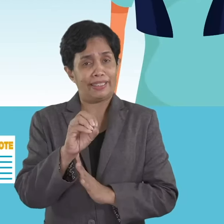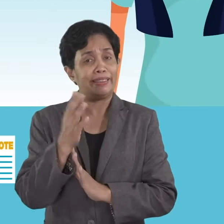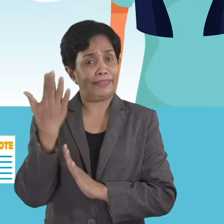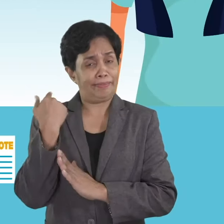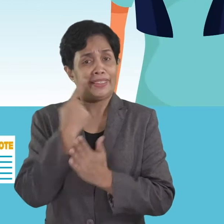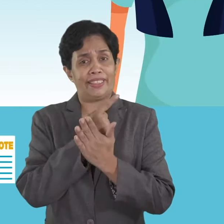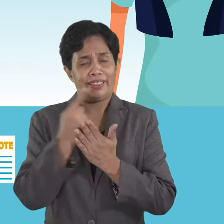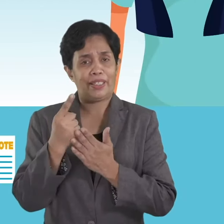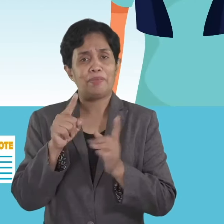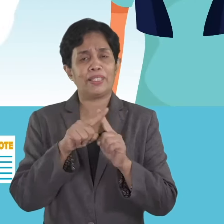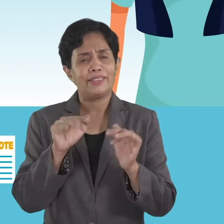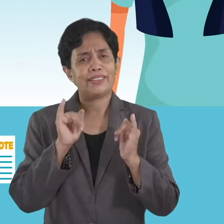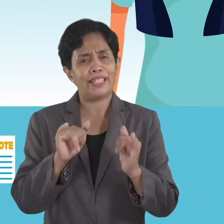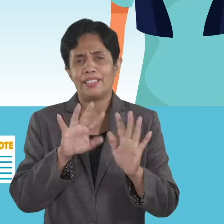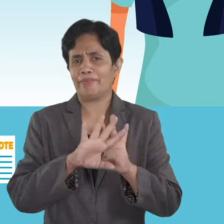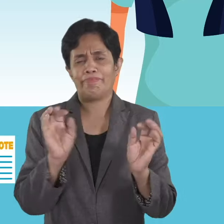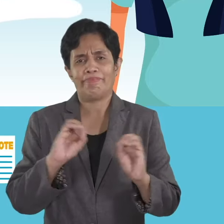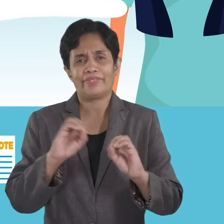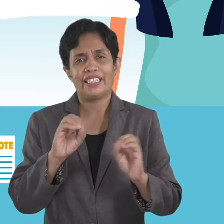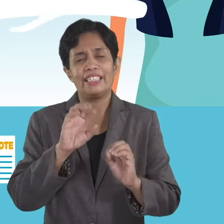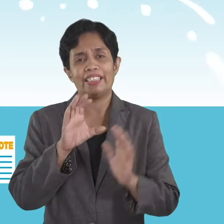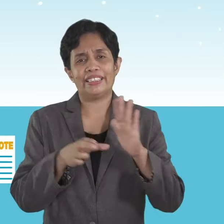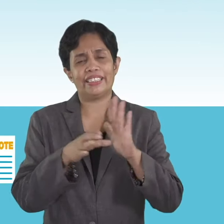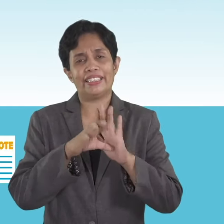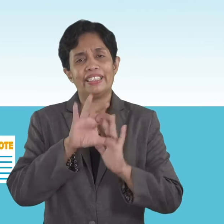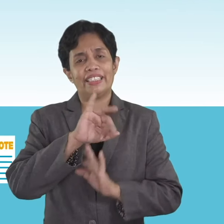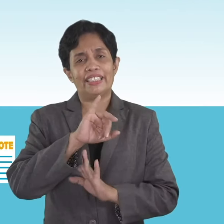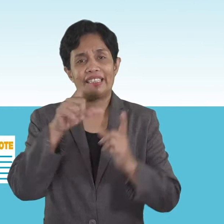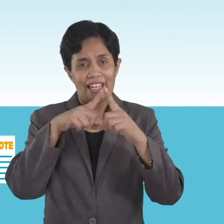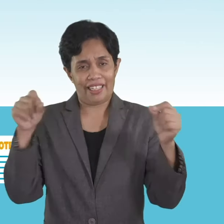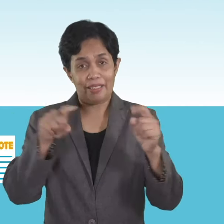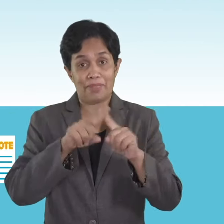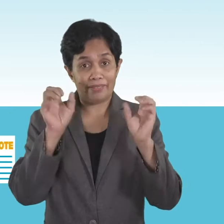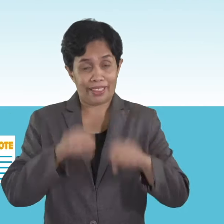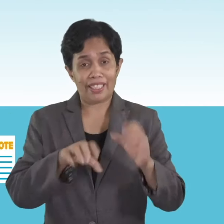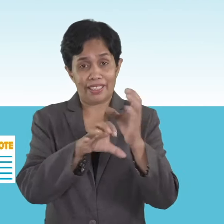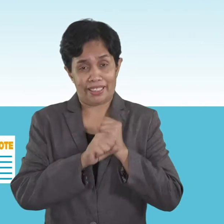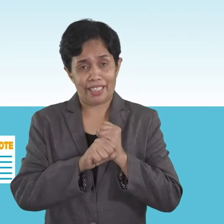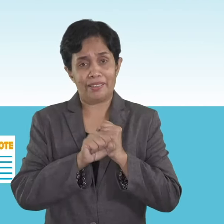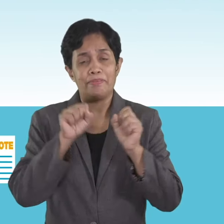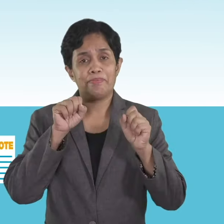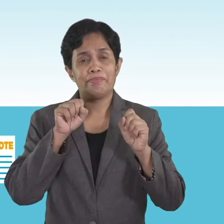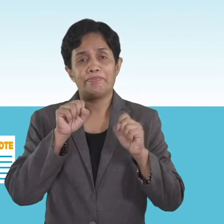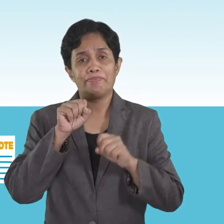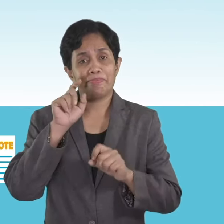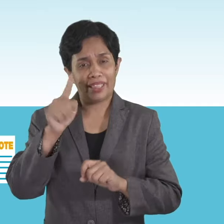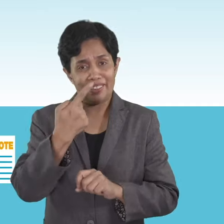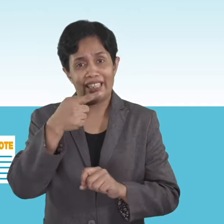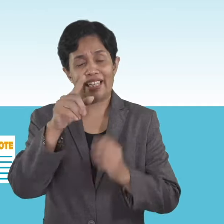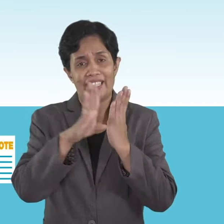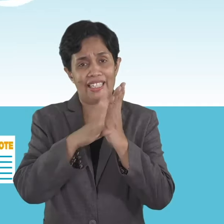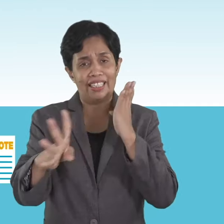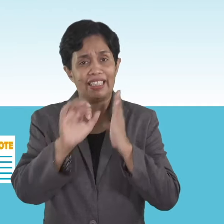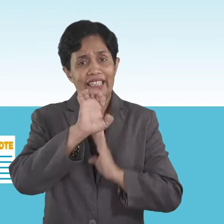a few weeks ago, but I still don't have a senior citizen card. Can I already avail of the priority lanes, EAPPs,